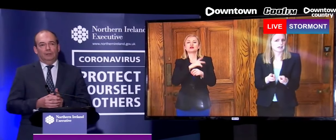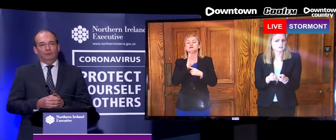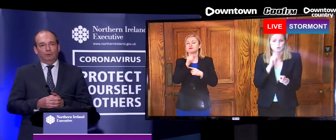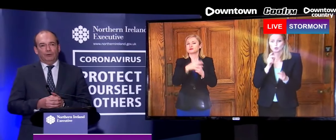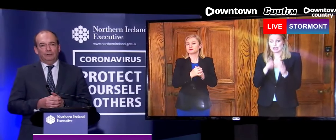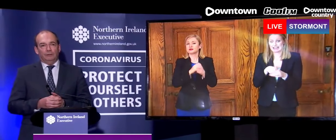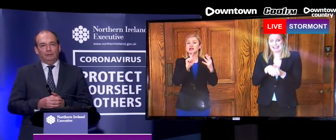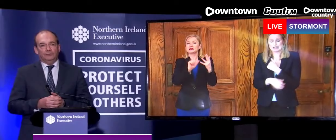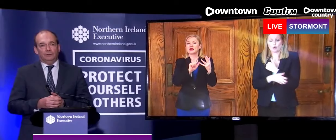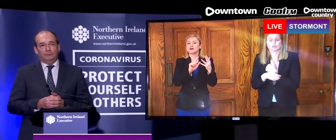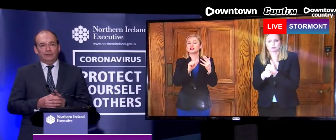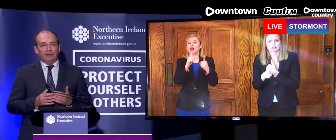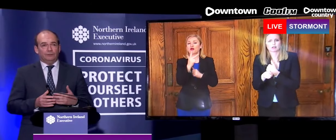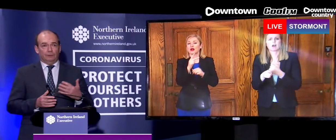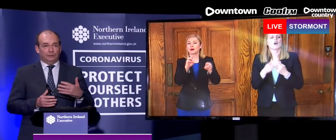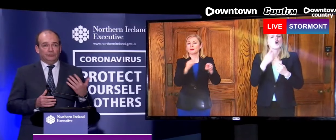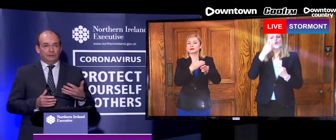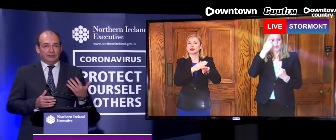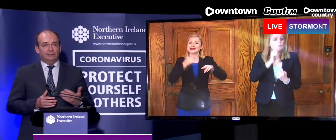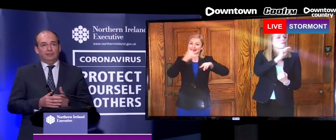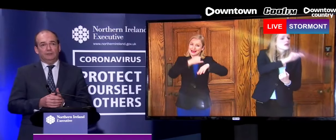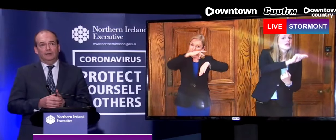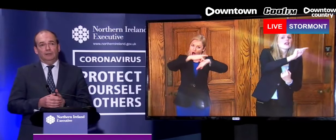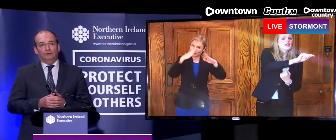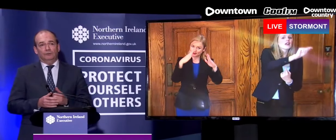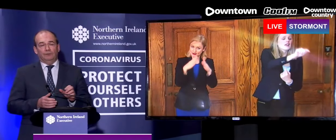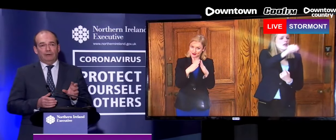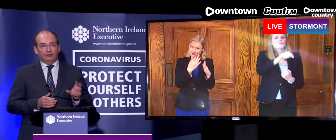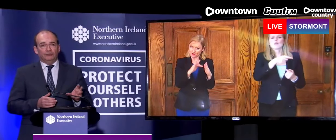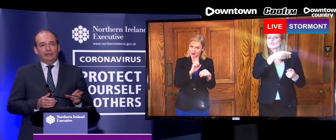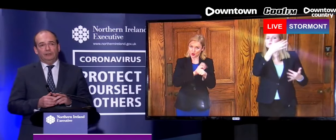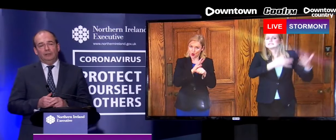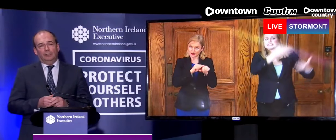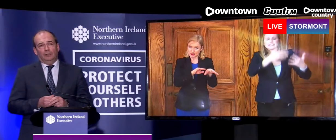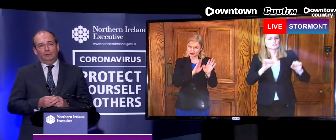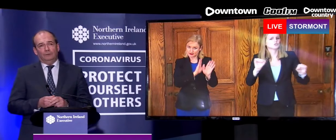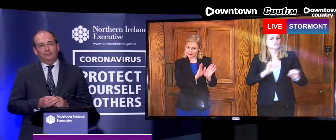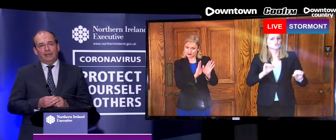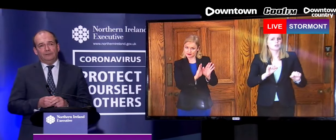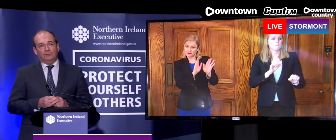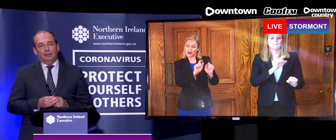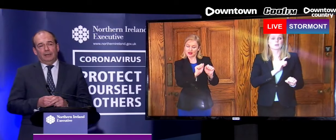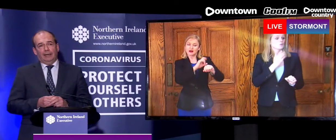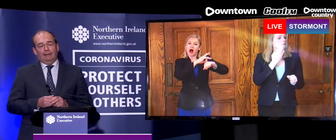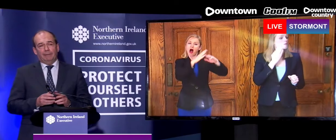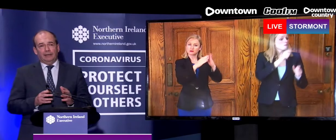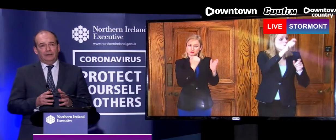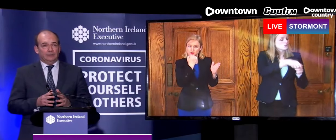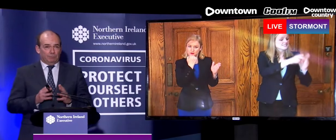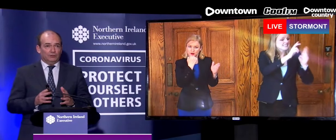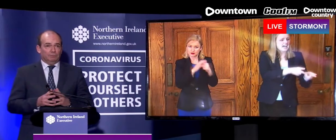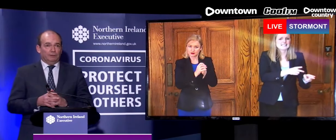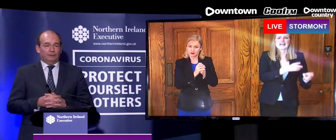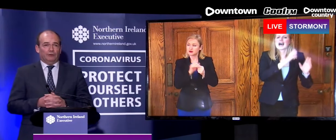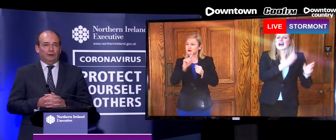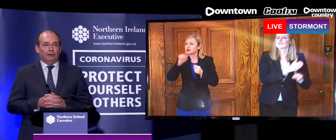official reporting of deaths, official statistics through the registration of deaths. And